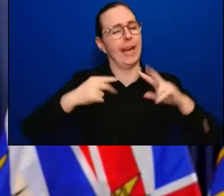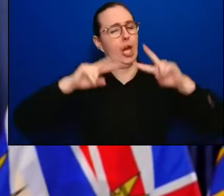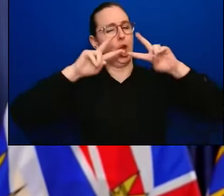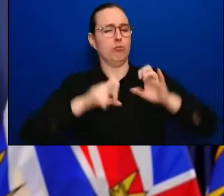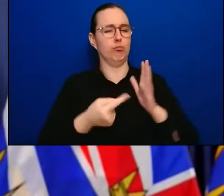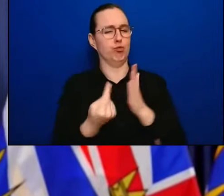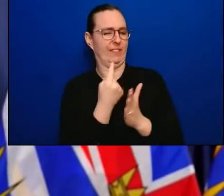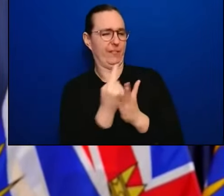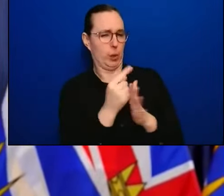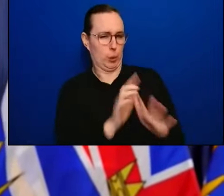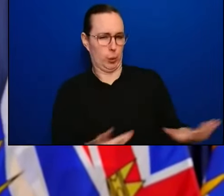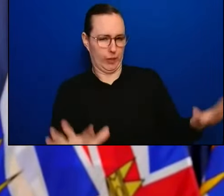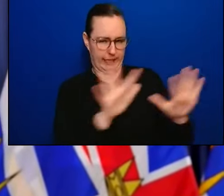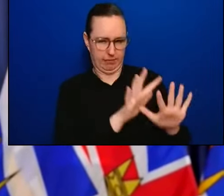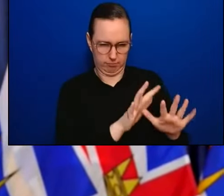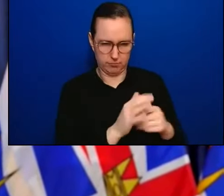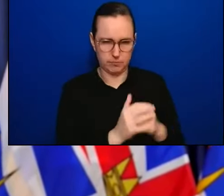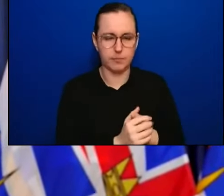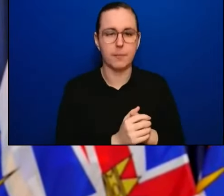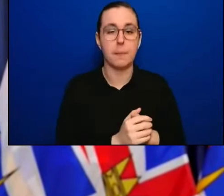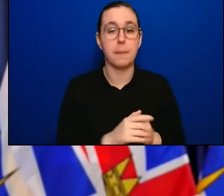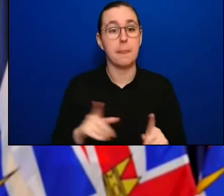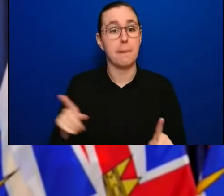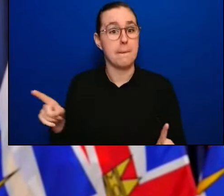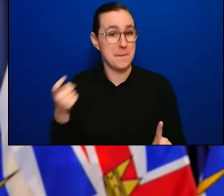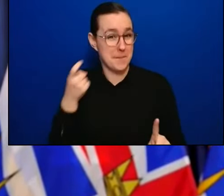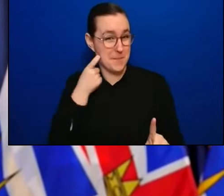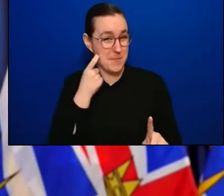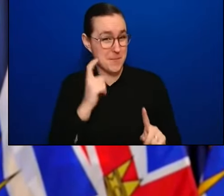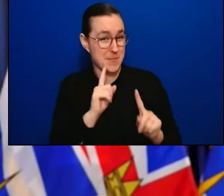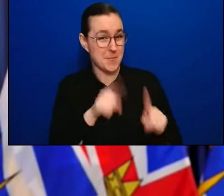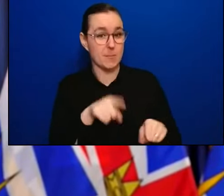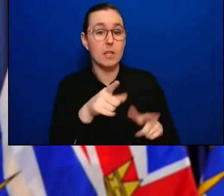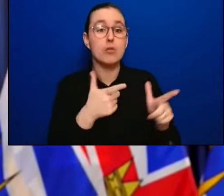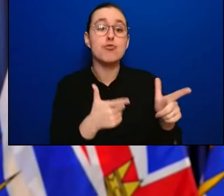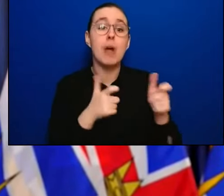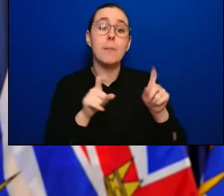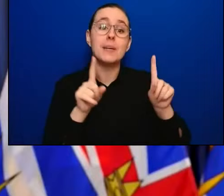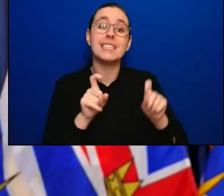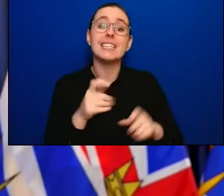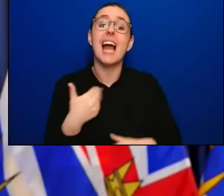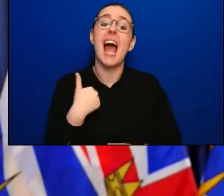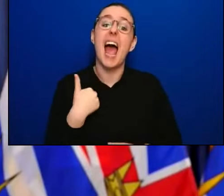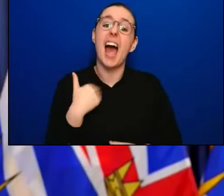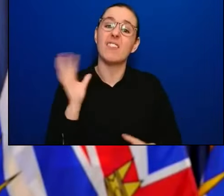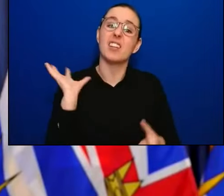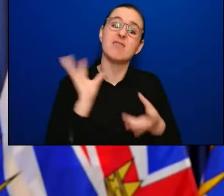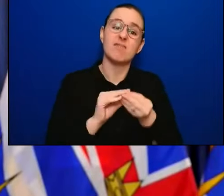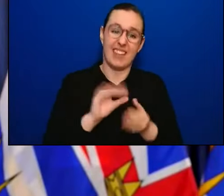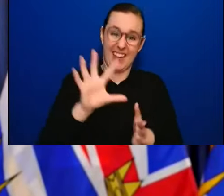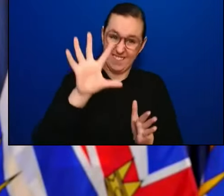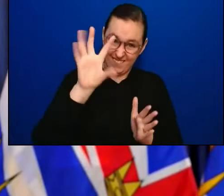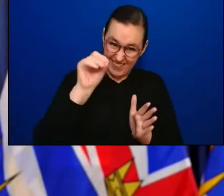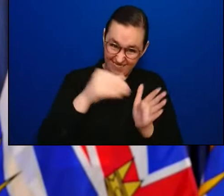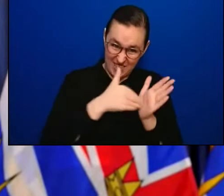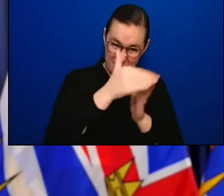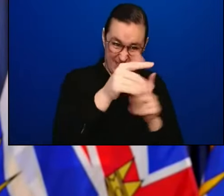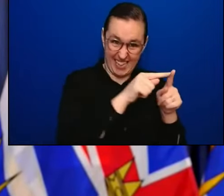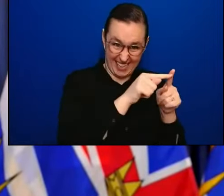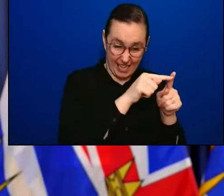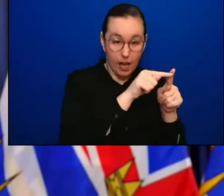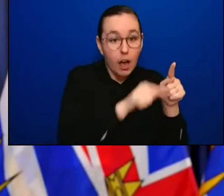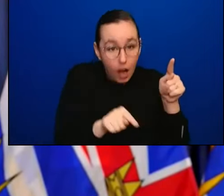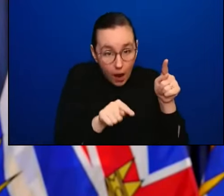And with respect to rapid tests, we have about 50 million with us, about 40 million at About